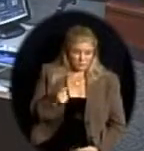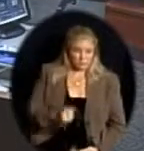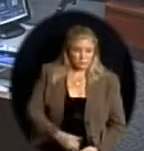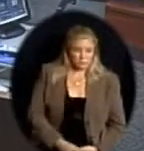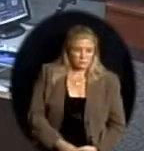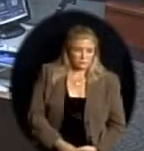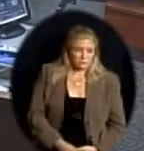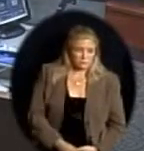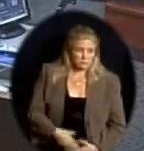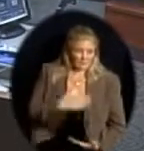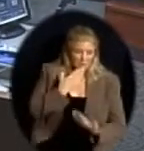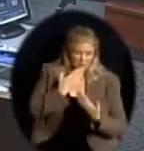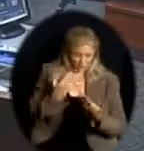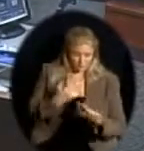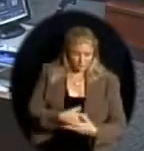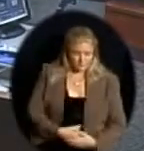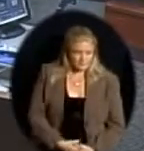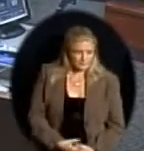Thank you, gentlemen.